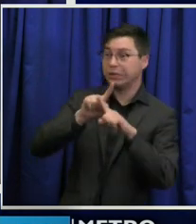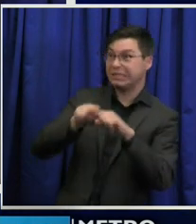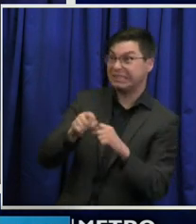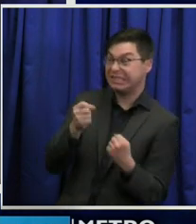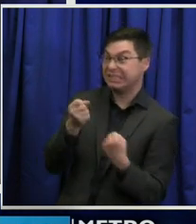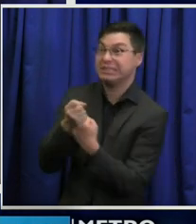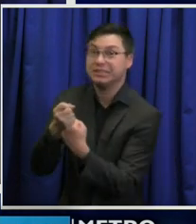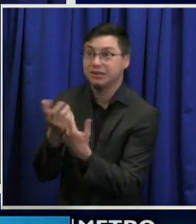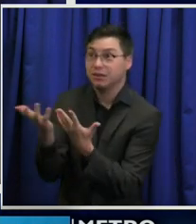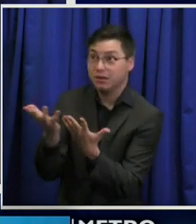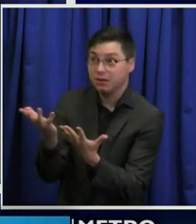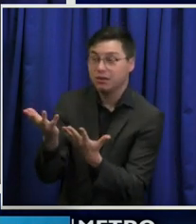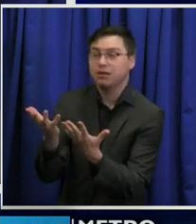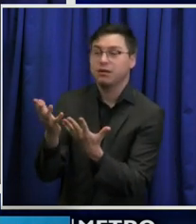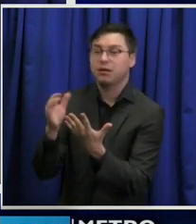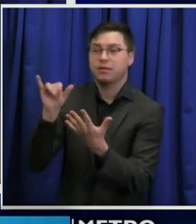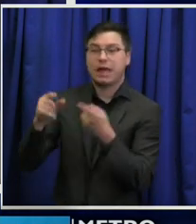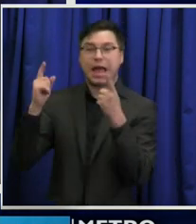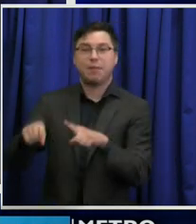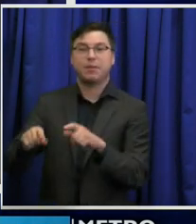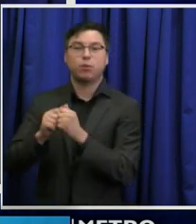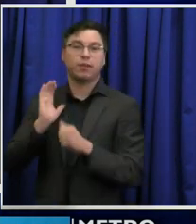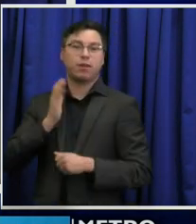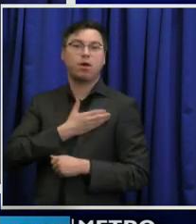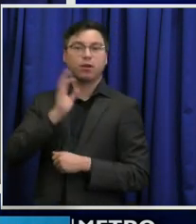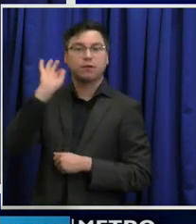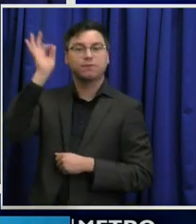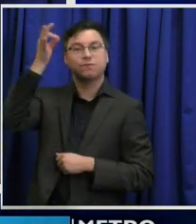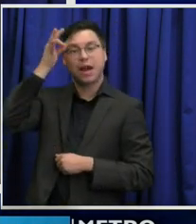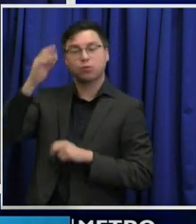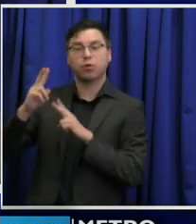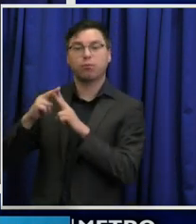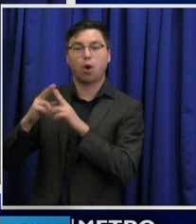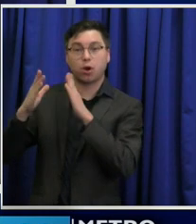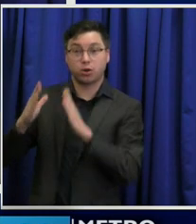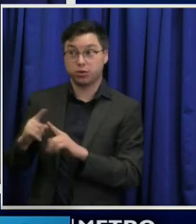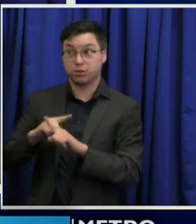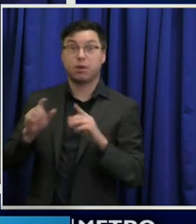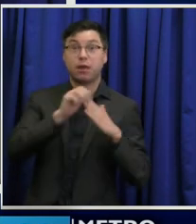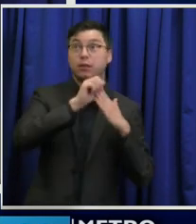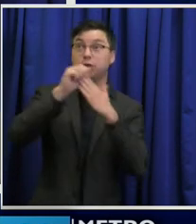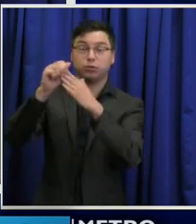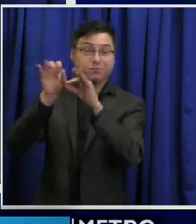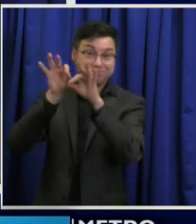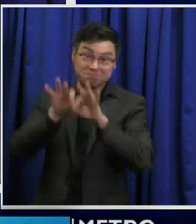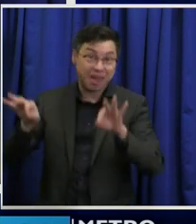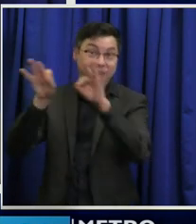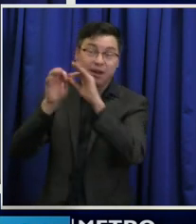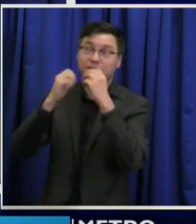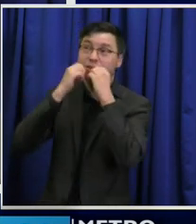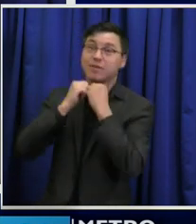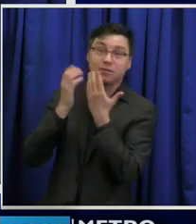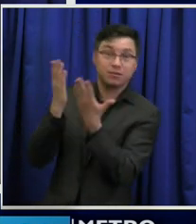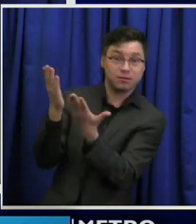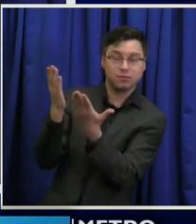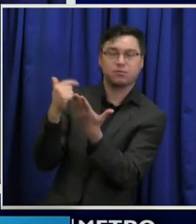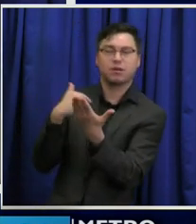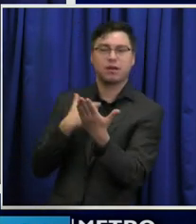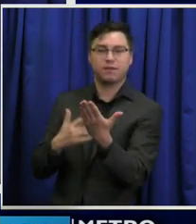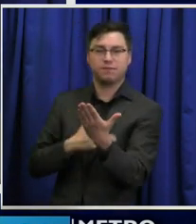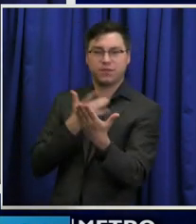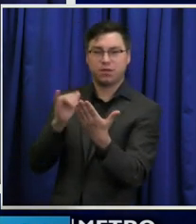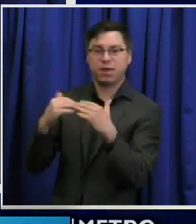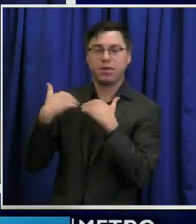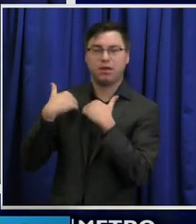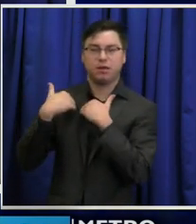that getting done by our federal partners. But leadership does matter. And I do feel that, um, the burden